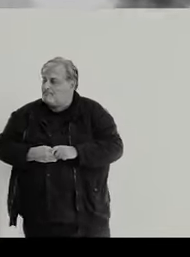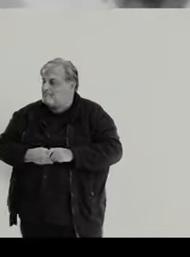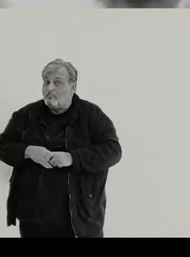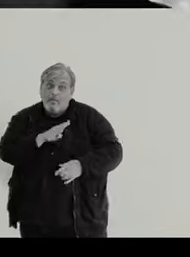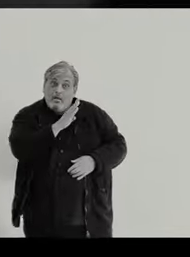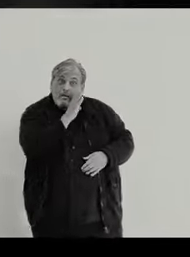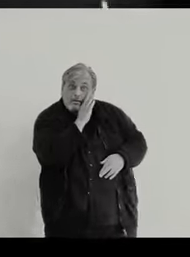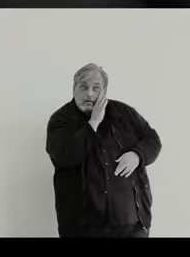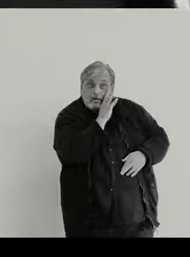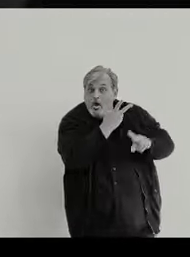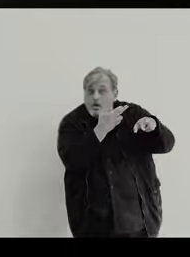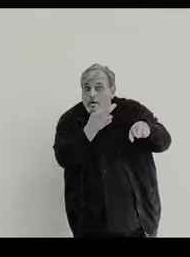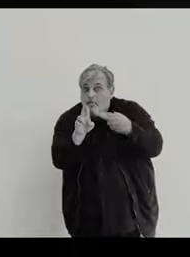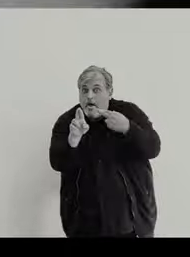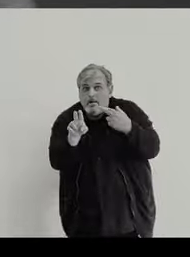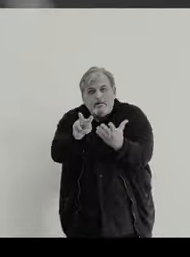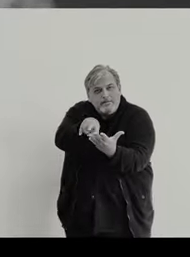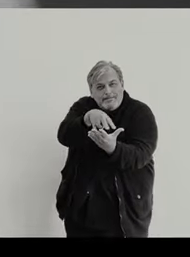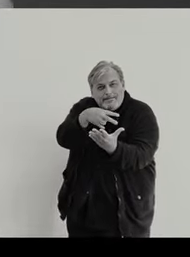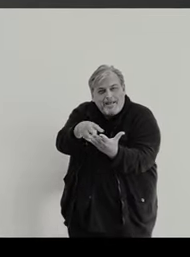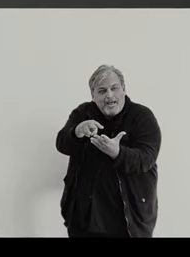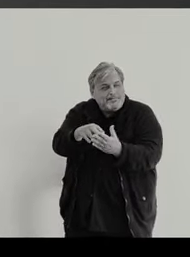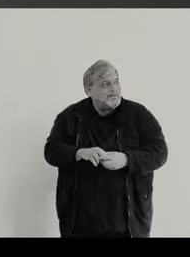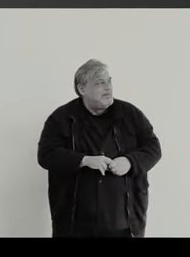Get ready and dance